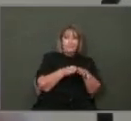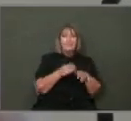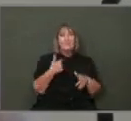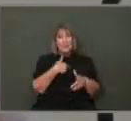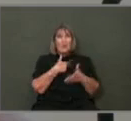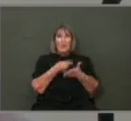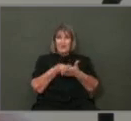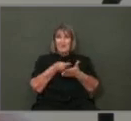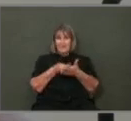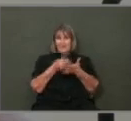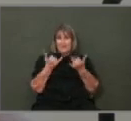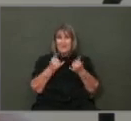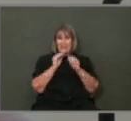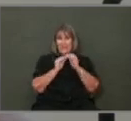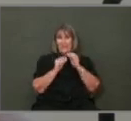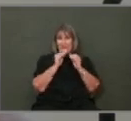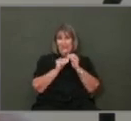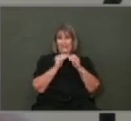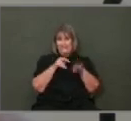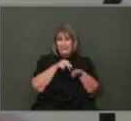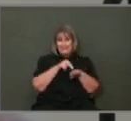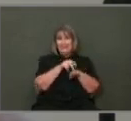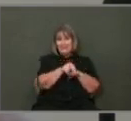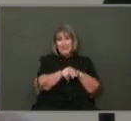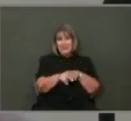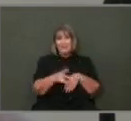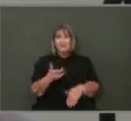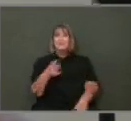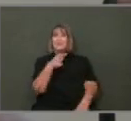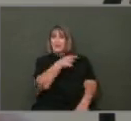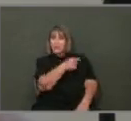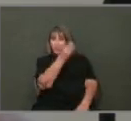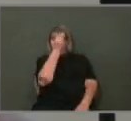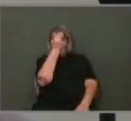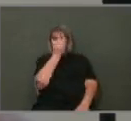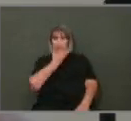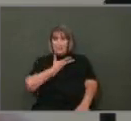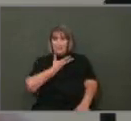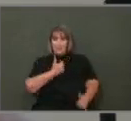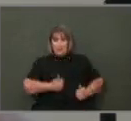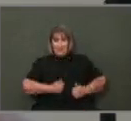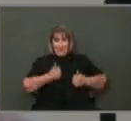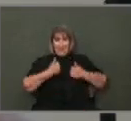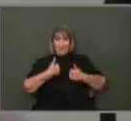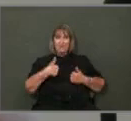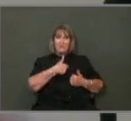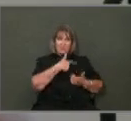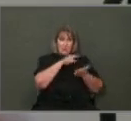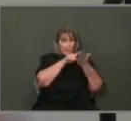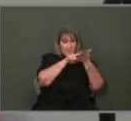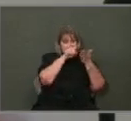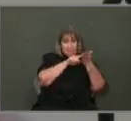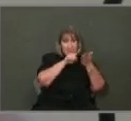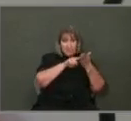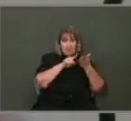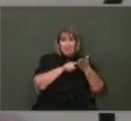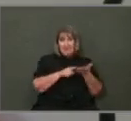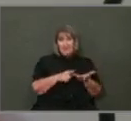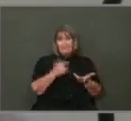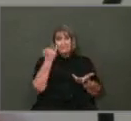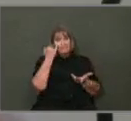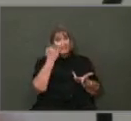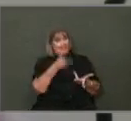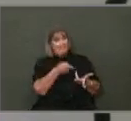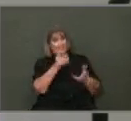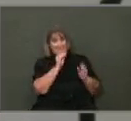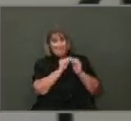damaged sidewalks. I have a staff here. We can take those address and investigate. If we have to redo those sidewalks, we will do